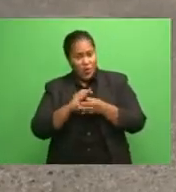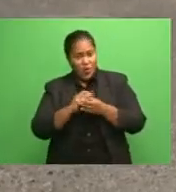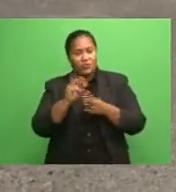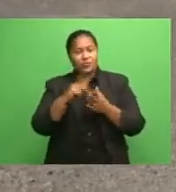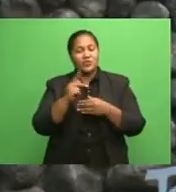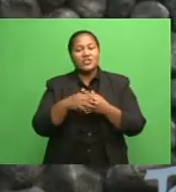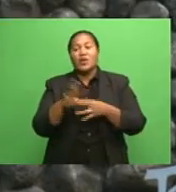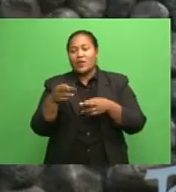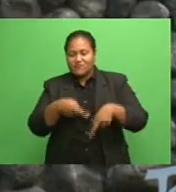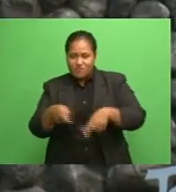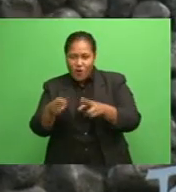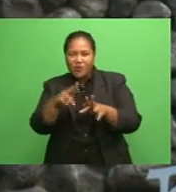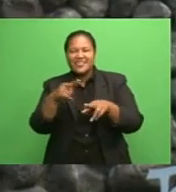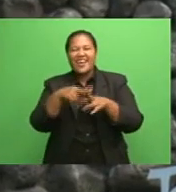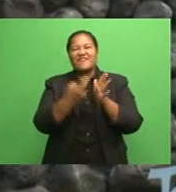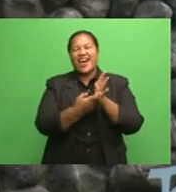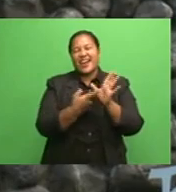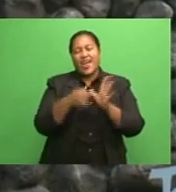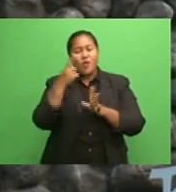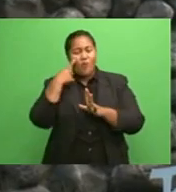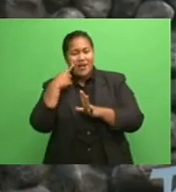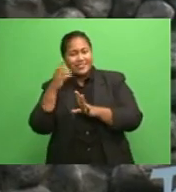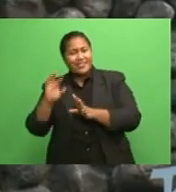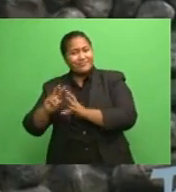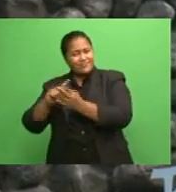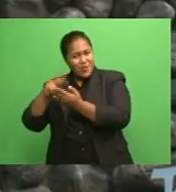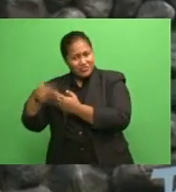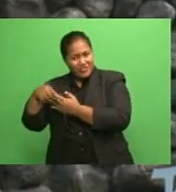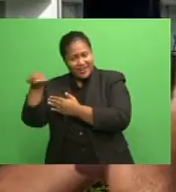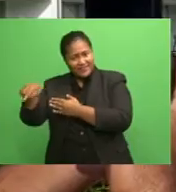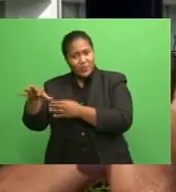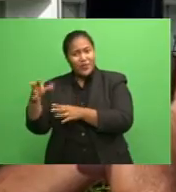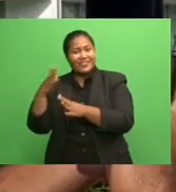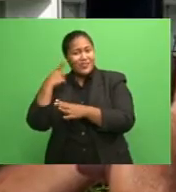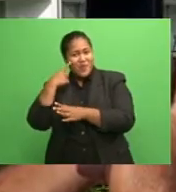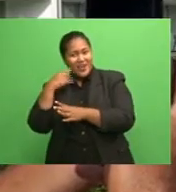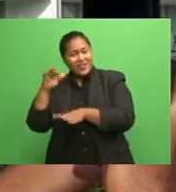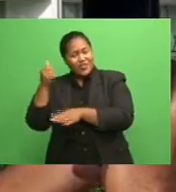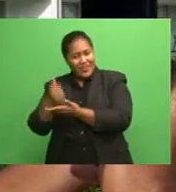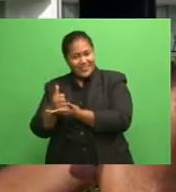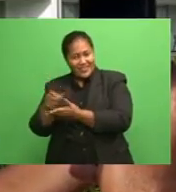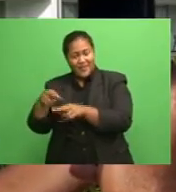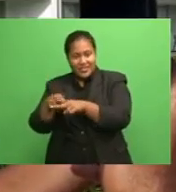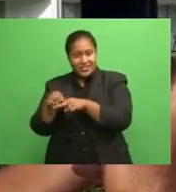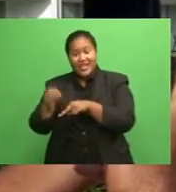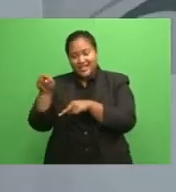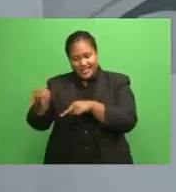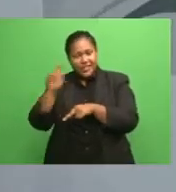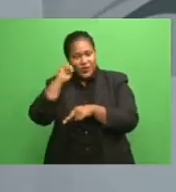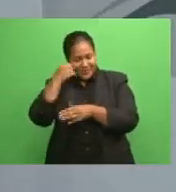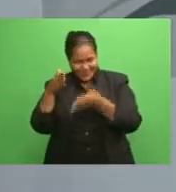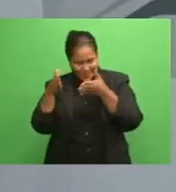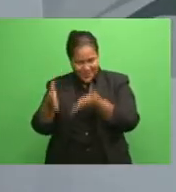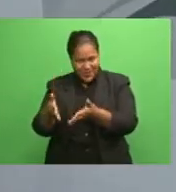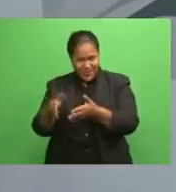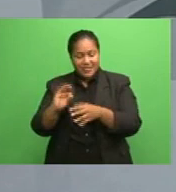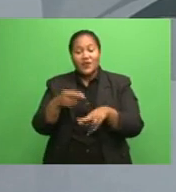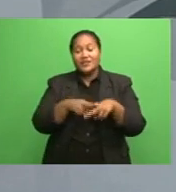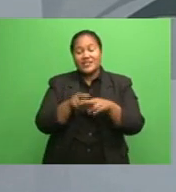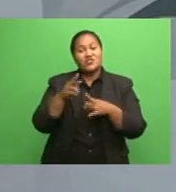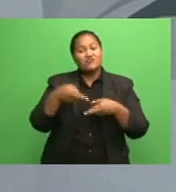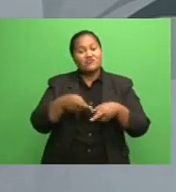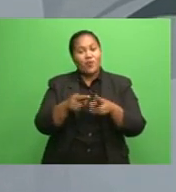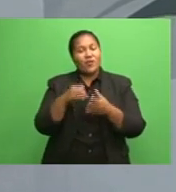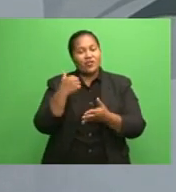FRA, the water projects with the Water Authority of Fiji, so that is going to be the focus. Fiji Roads Authority Chief